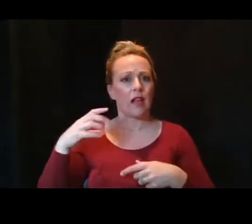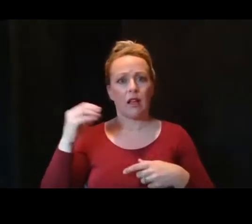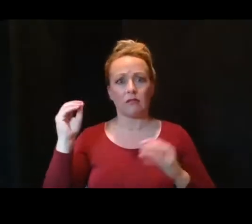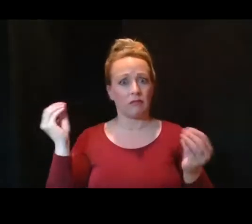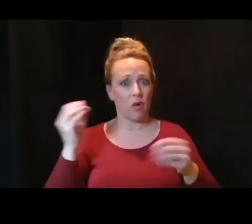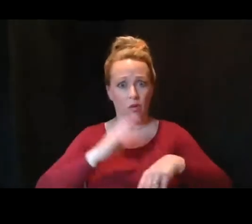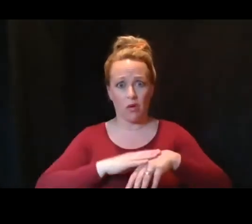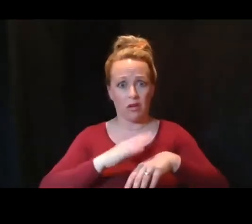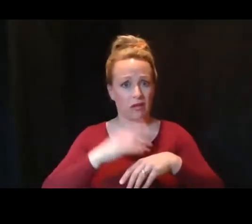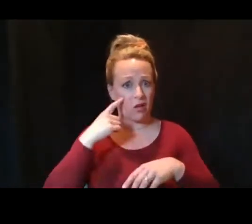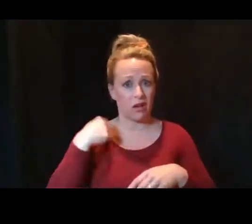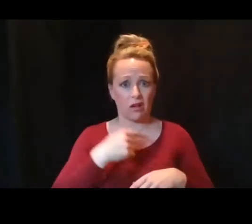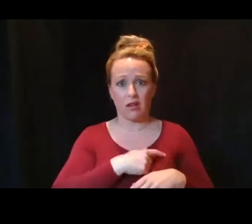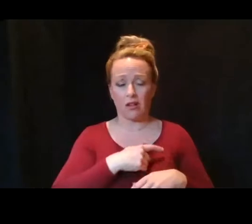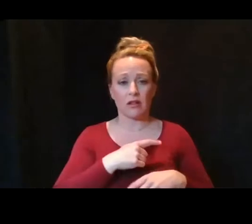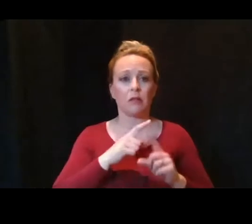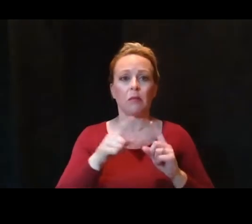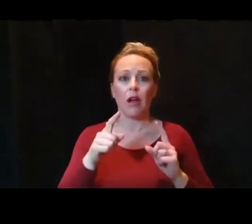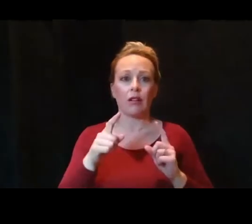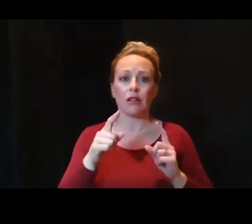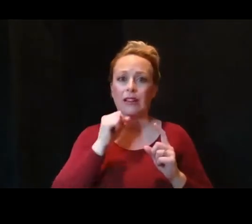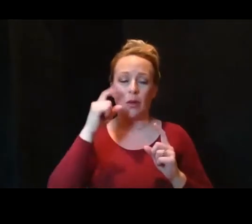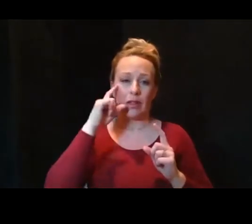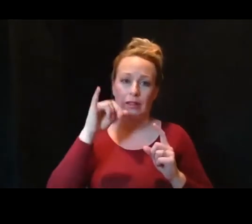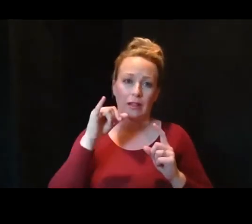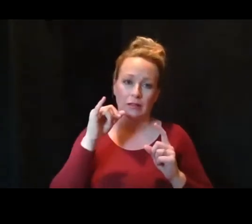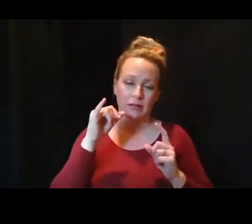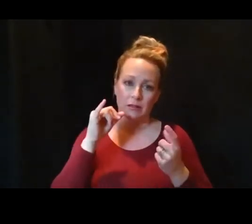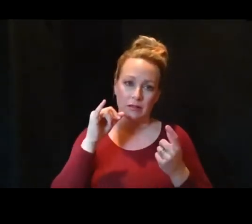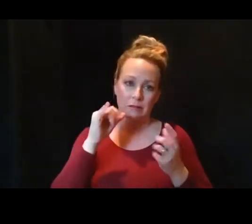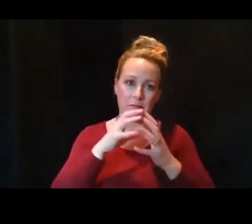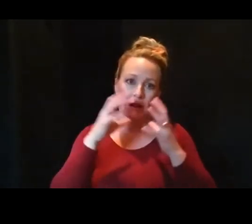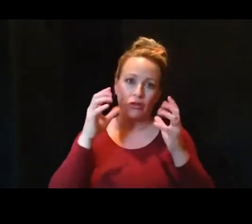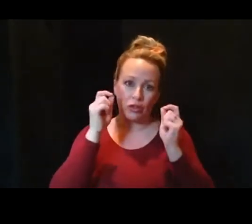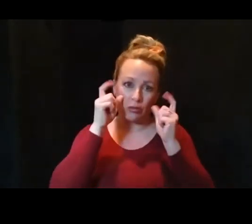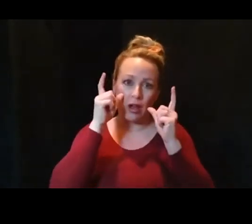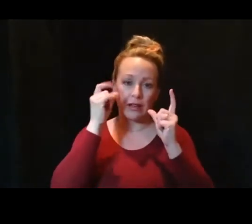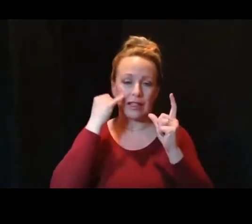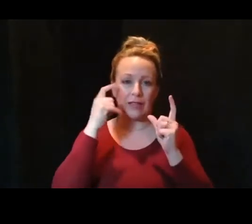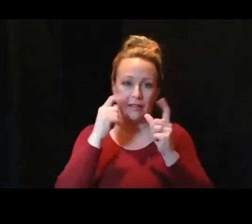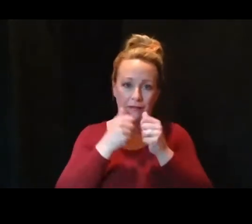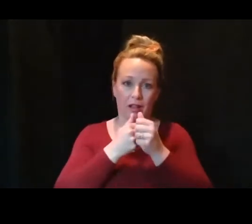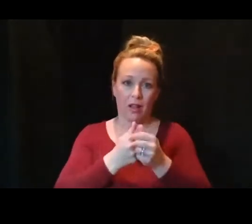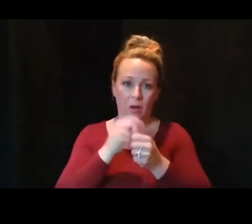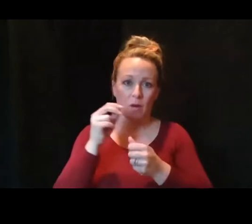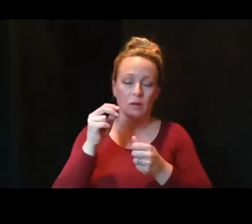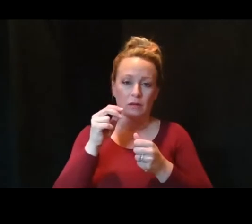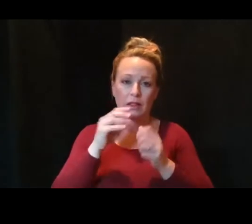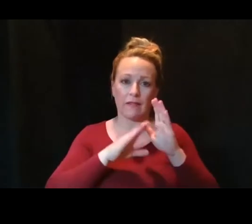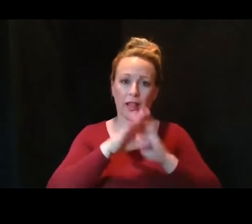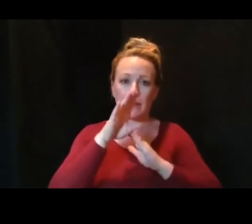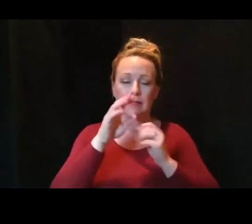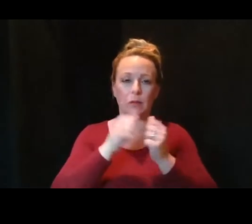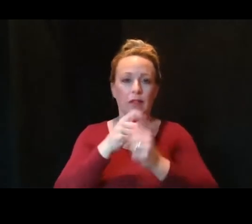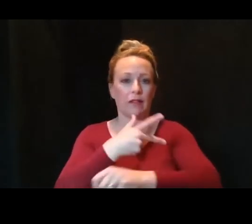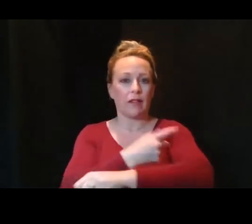but I think this is not a great surprise to people who have been following developments with vaccination over